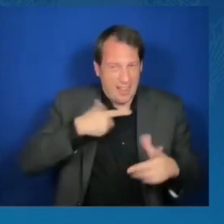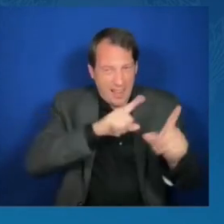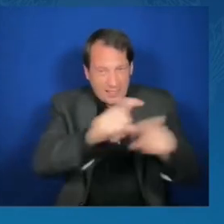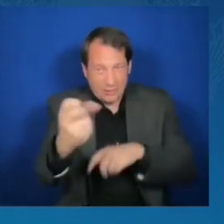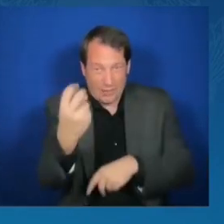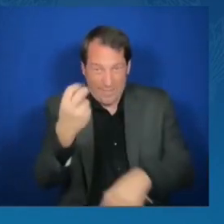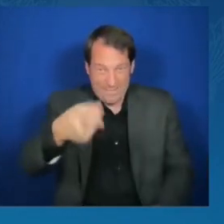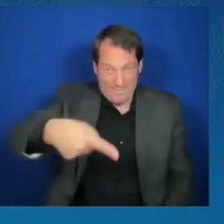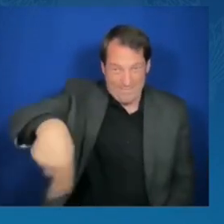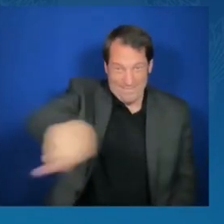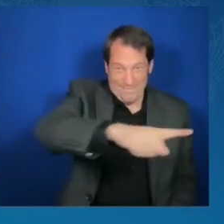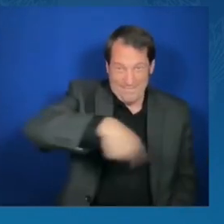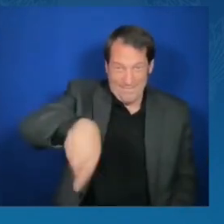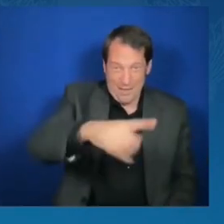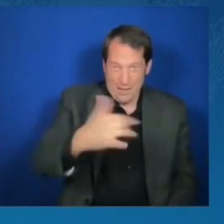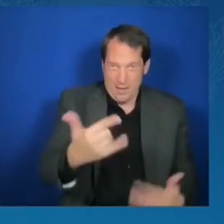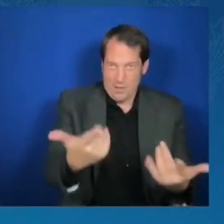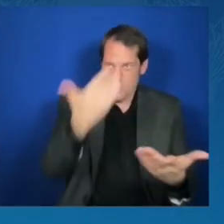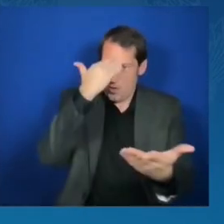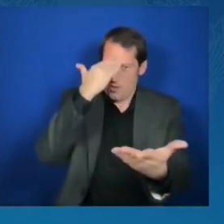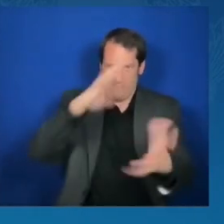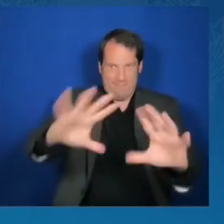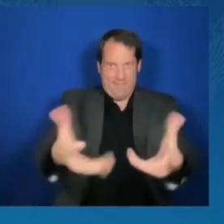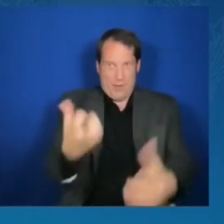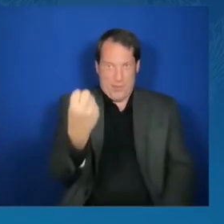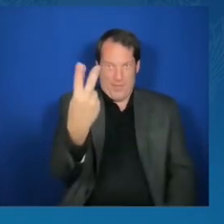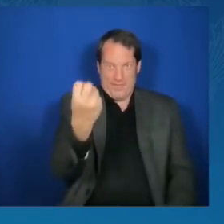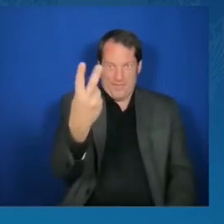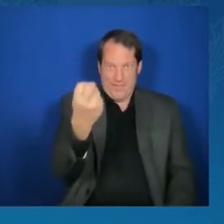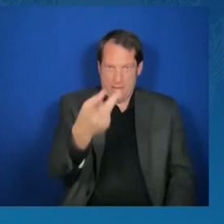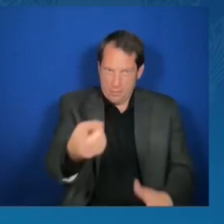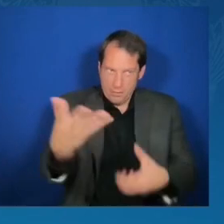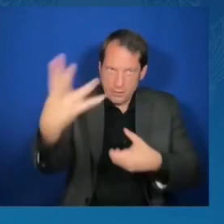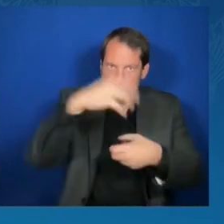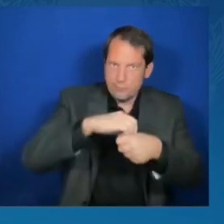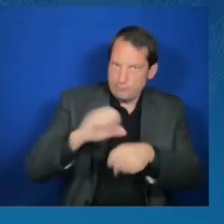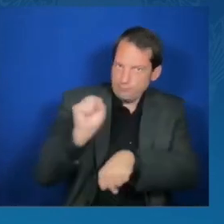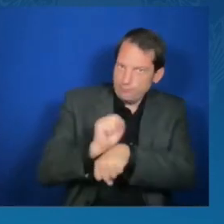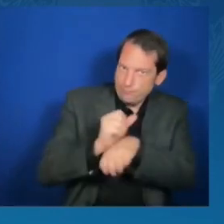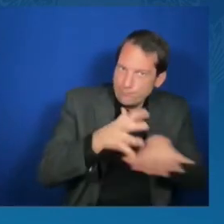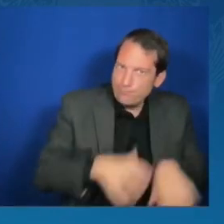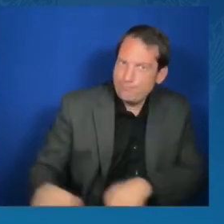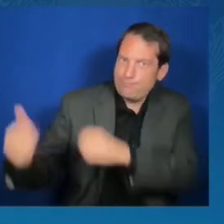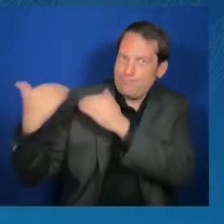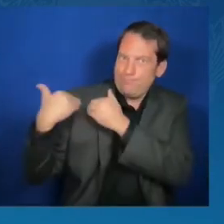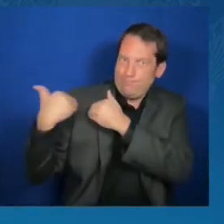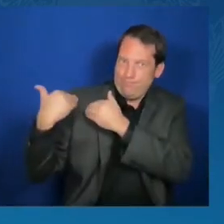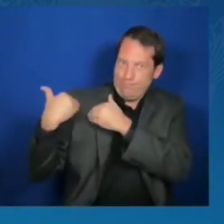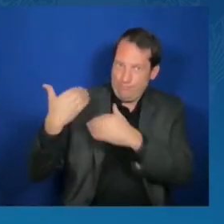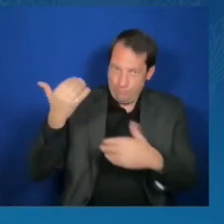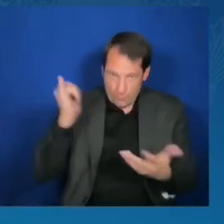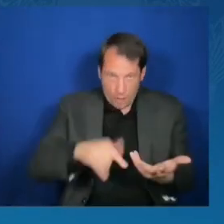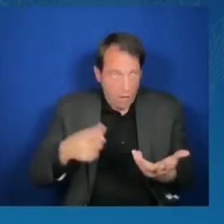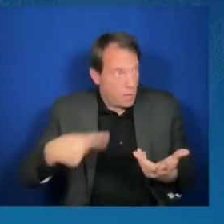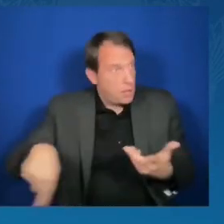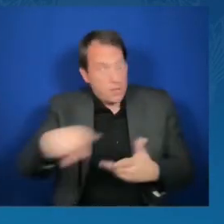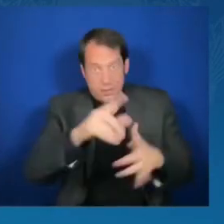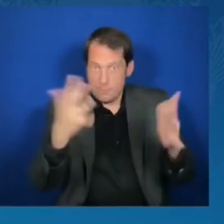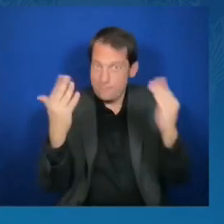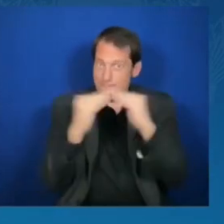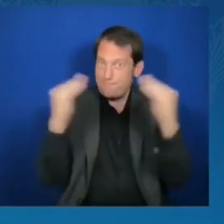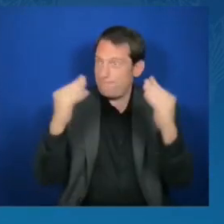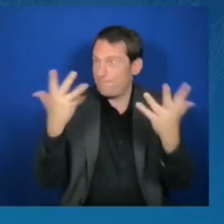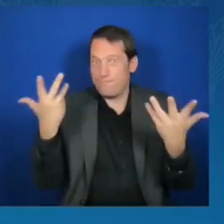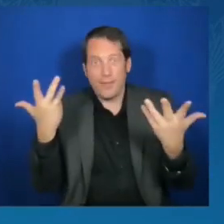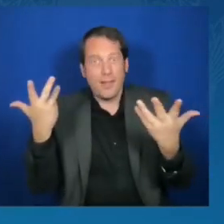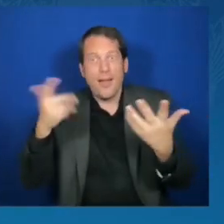no single group can capture the diversity, the vitality of the African diaspora, but this is a pretty remarkable collection